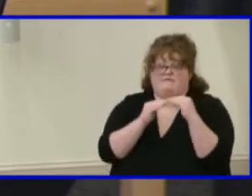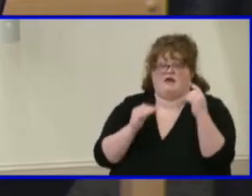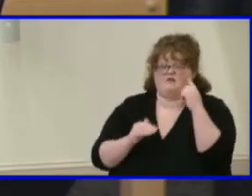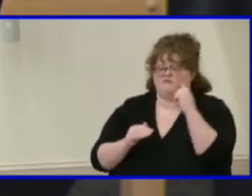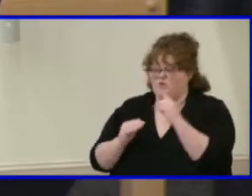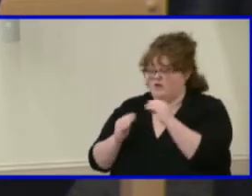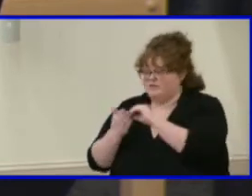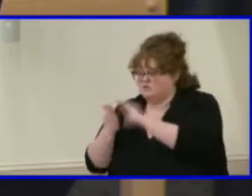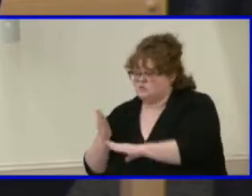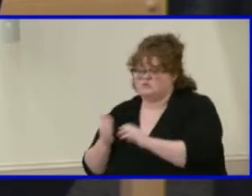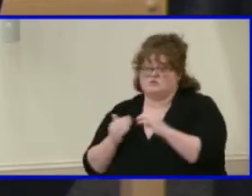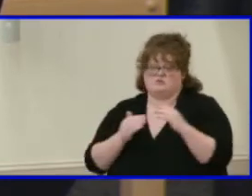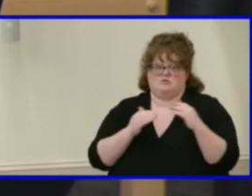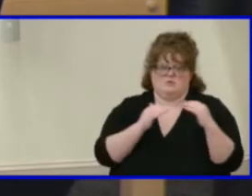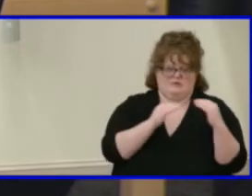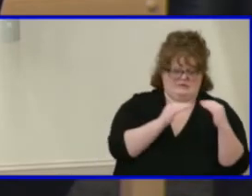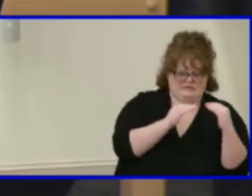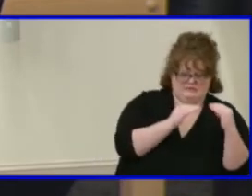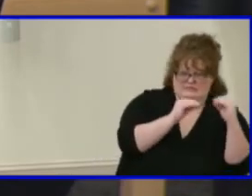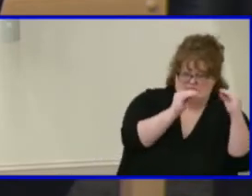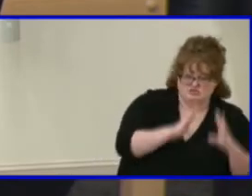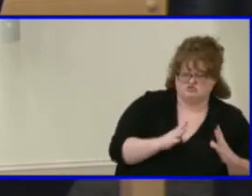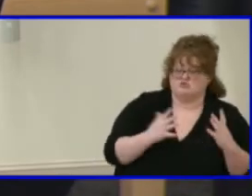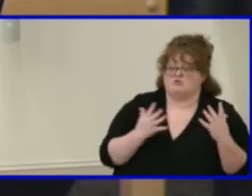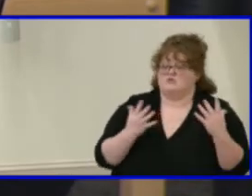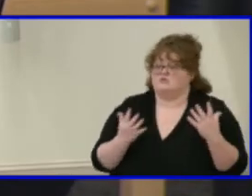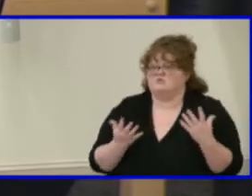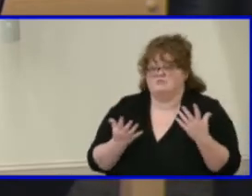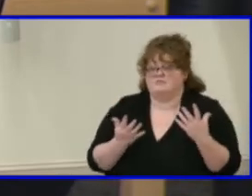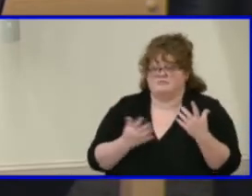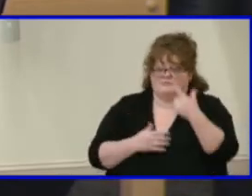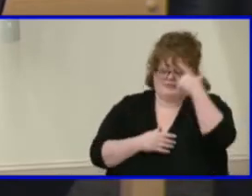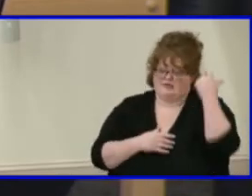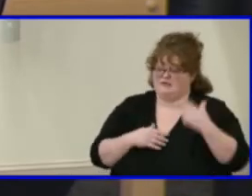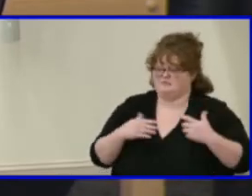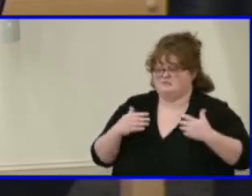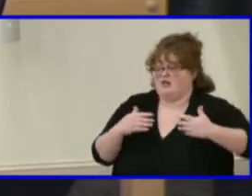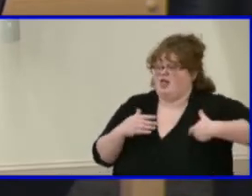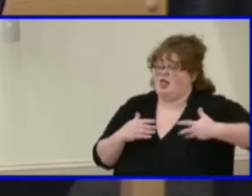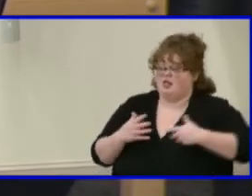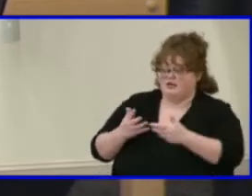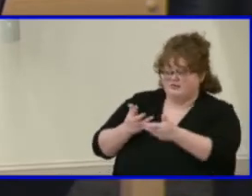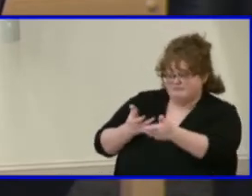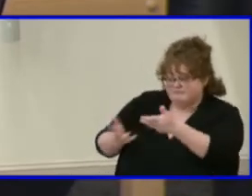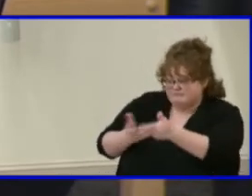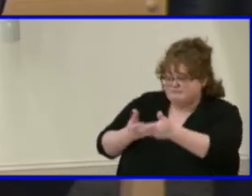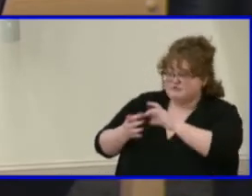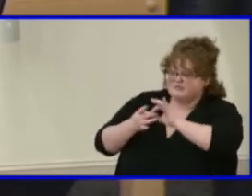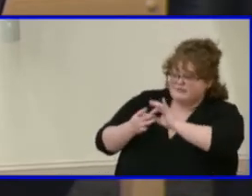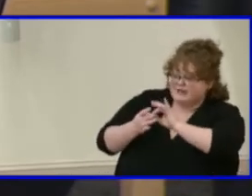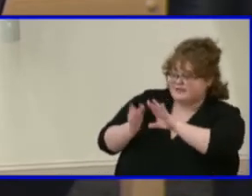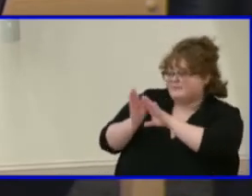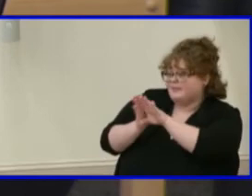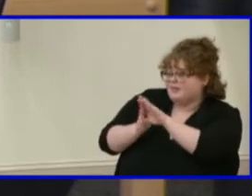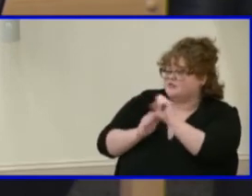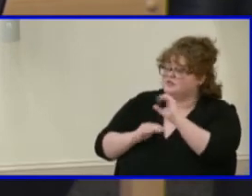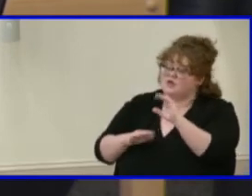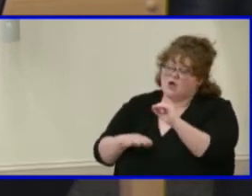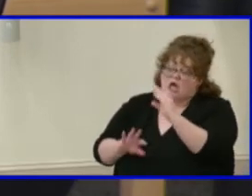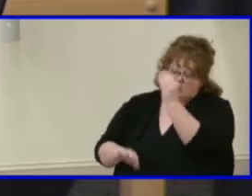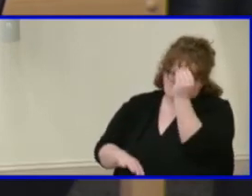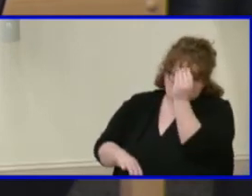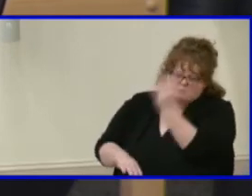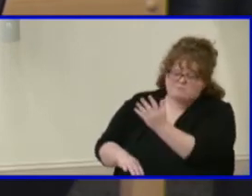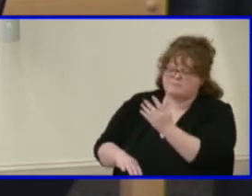that she hasn't had the opportunity to build a relationship with. So just some things to think about as you're going through the process of trying to